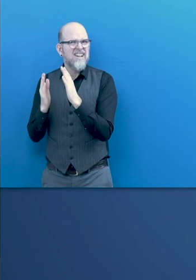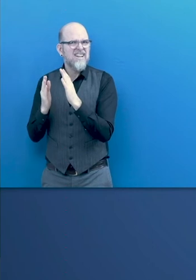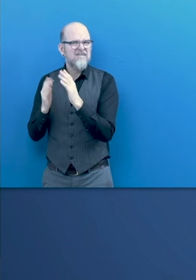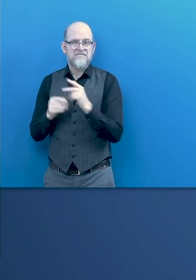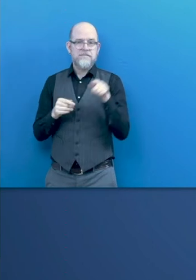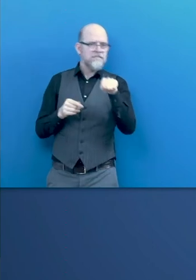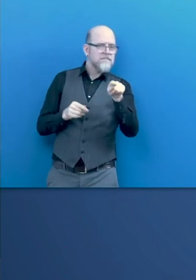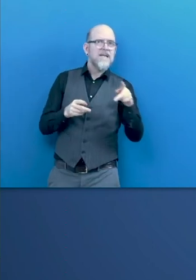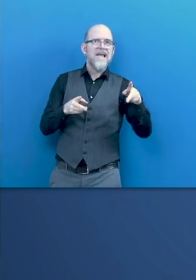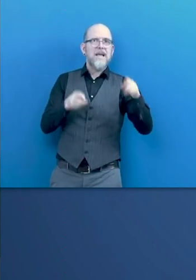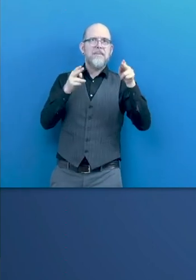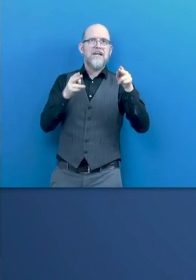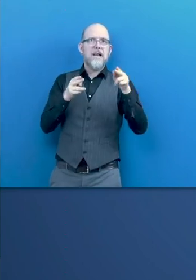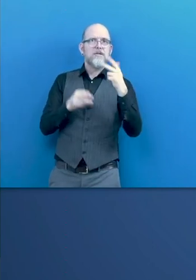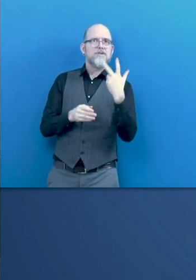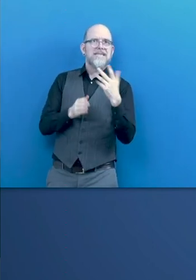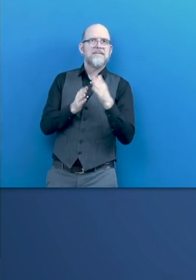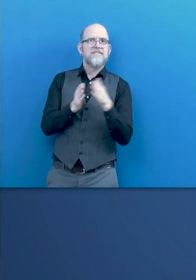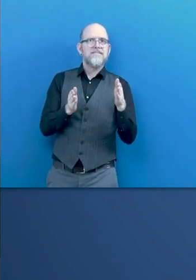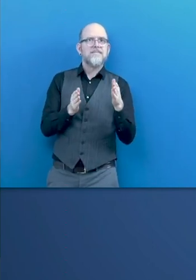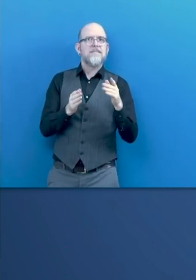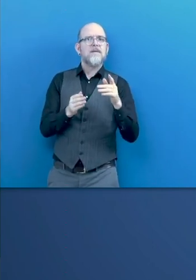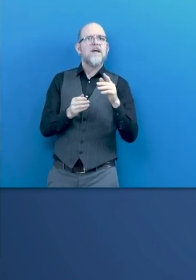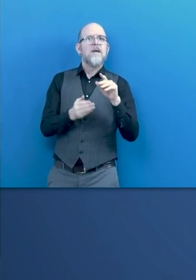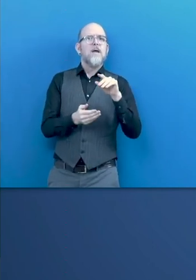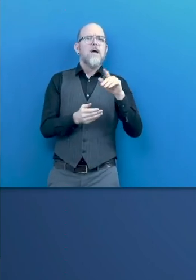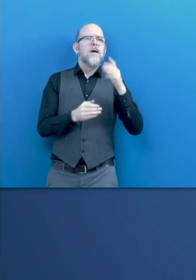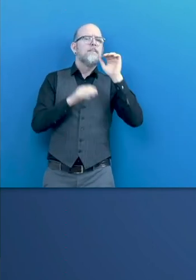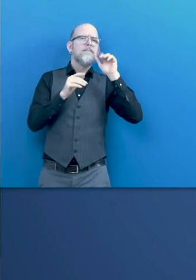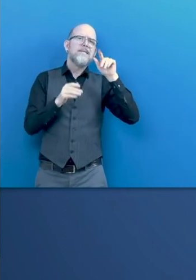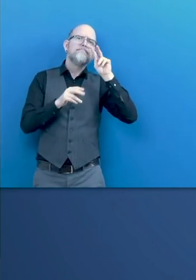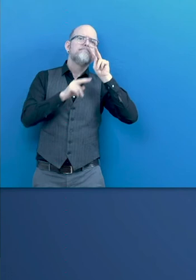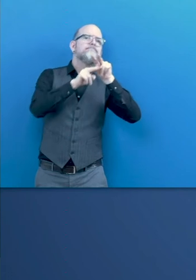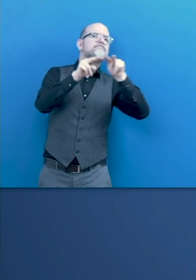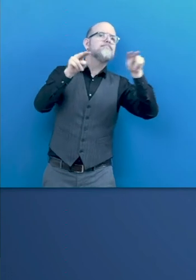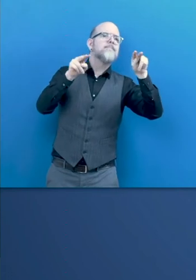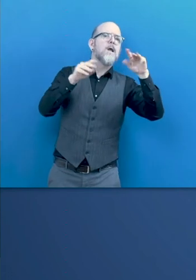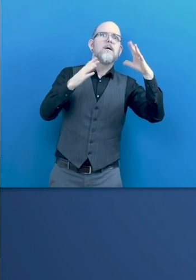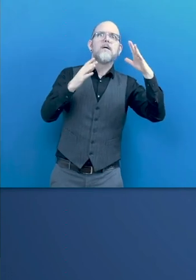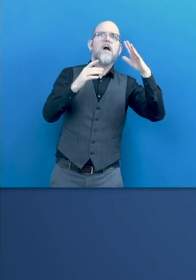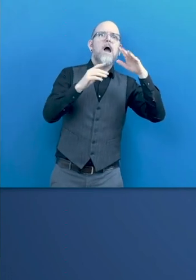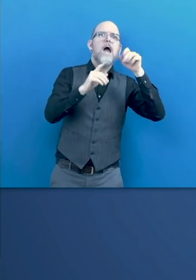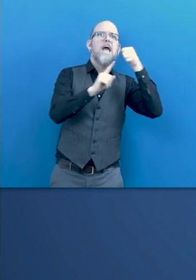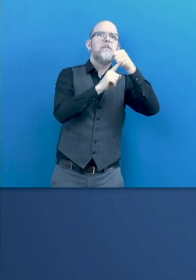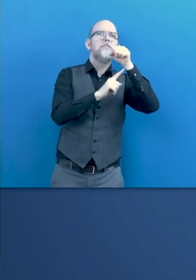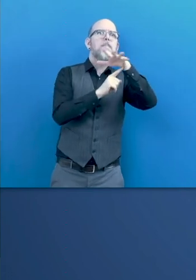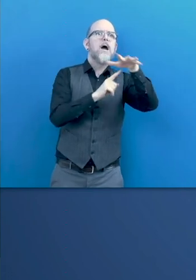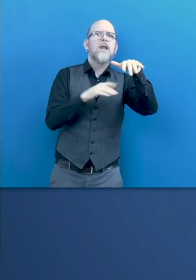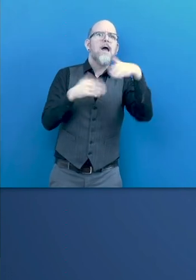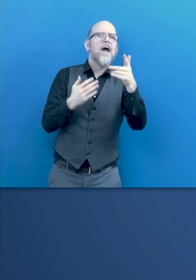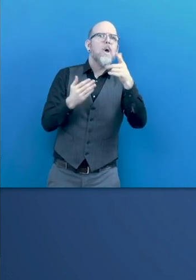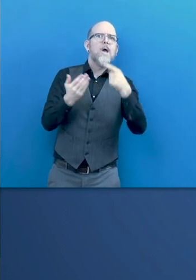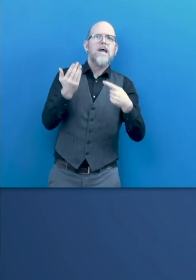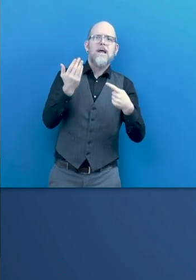an overview of the main impacts of the technological revolution of the world of work, with the associated